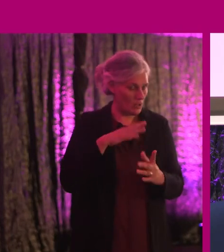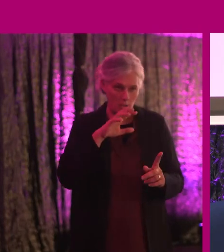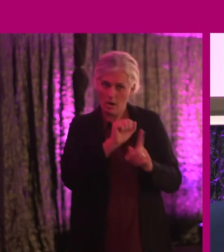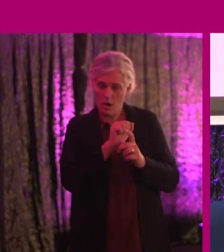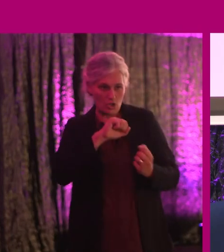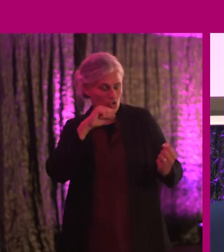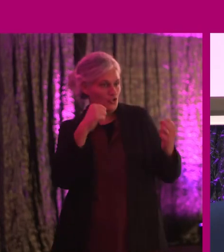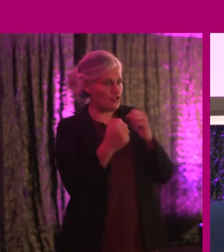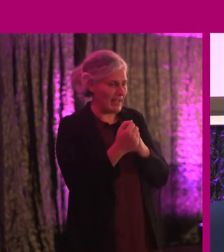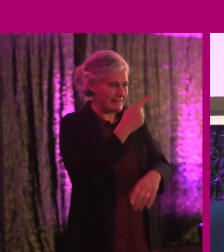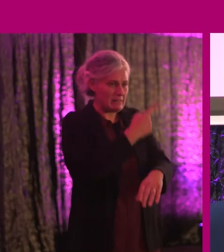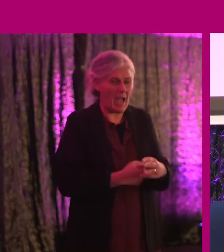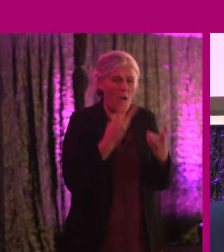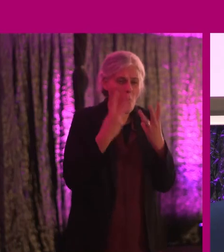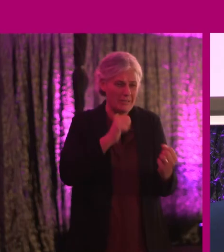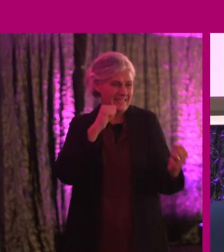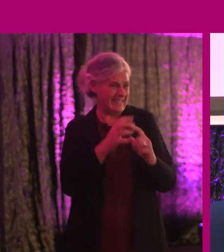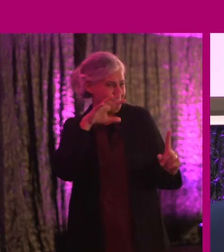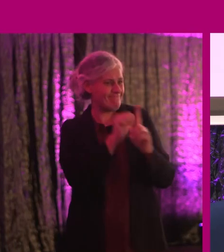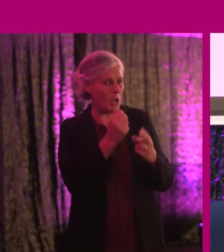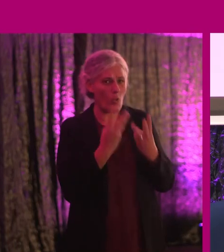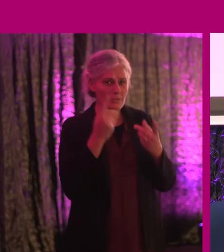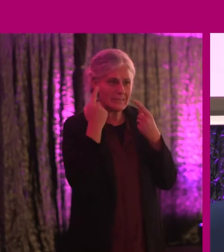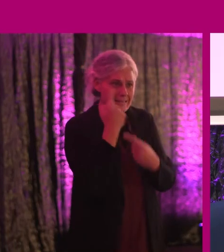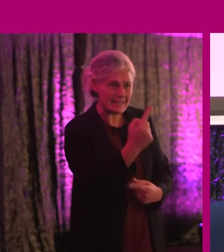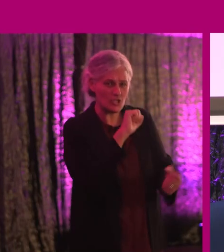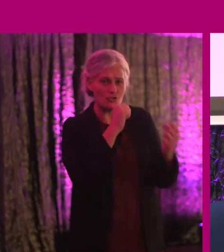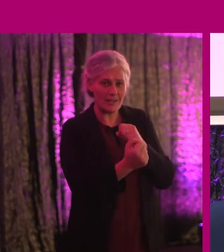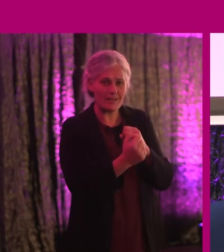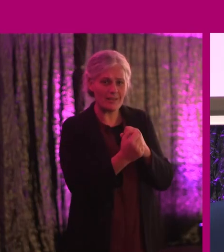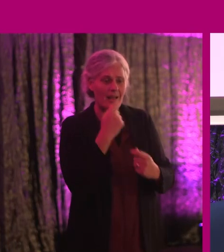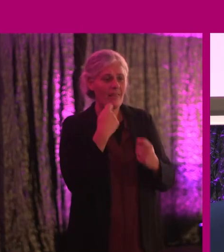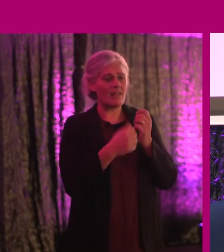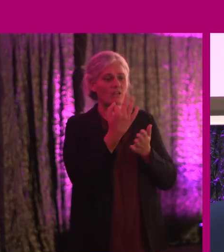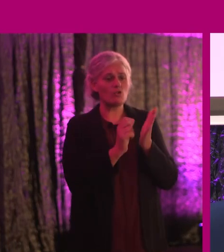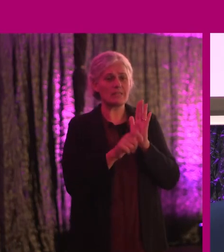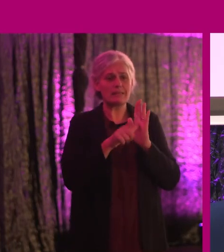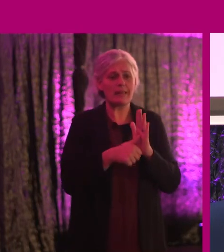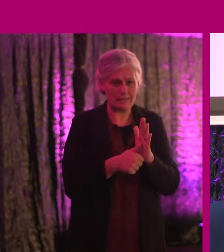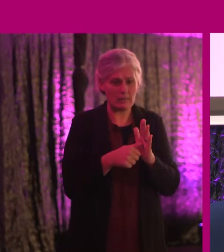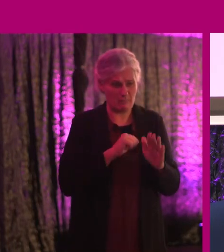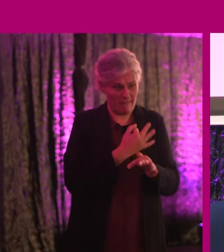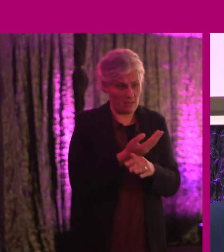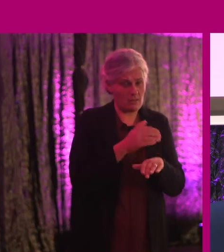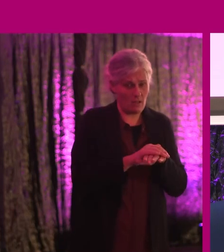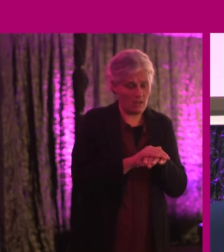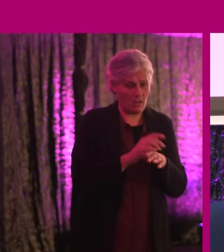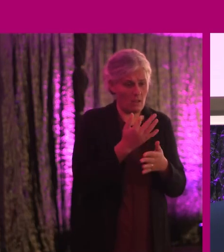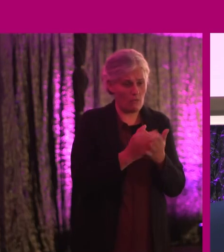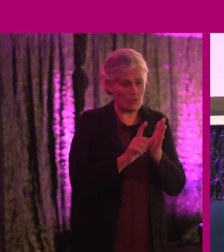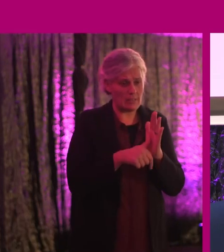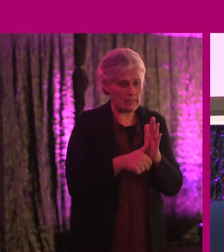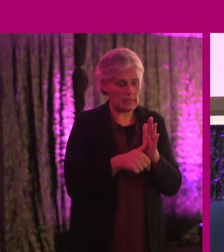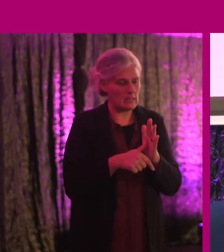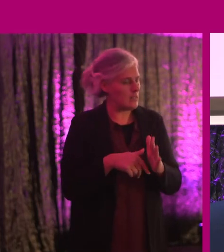disability that I really wanted to see. And he whispered in my ear a few days before he died. He said, look, you're not finished